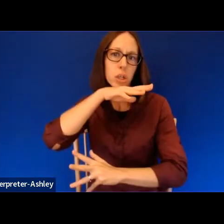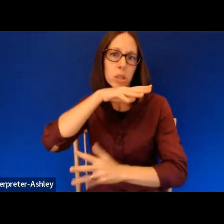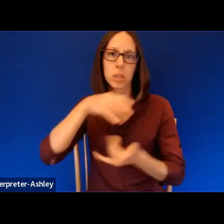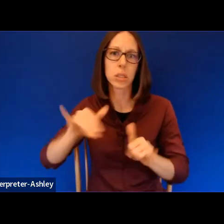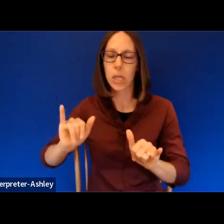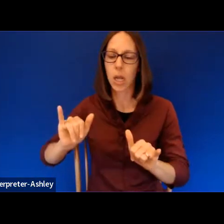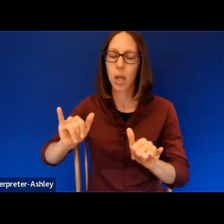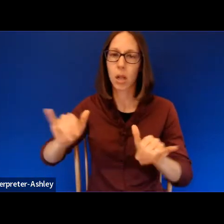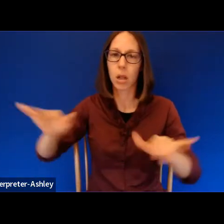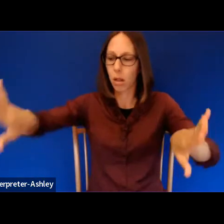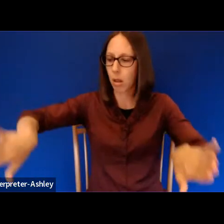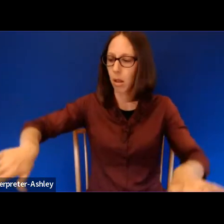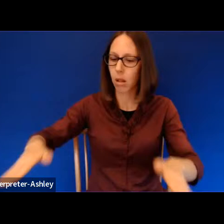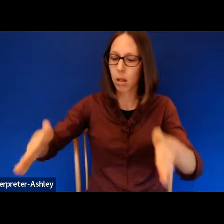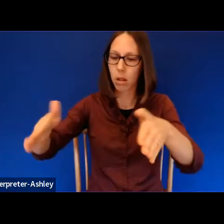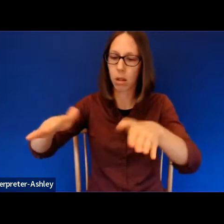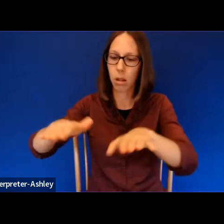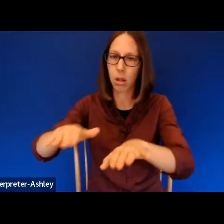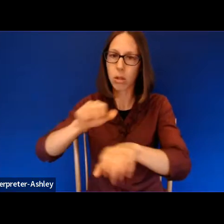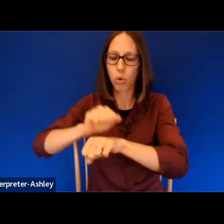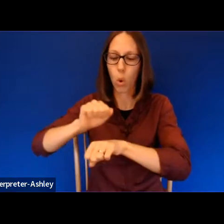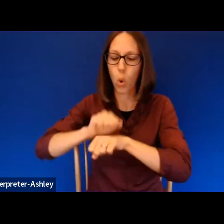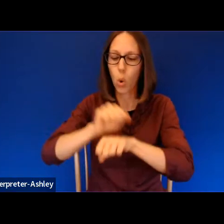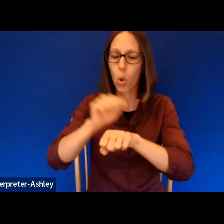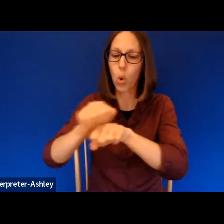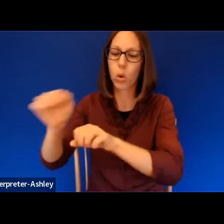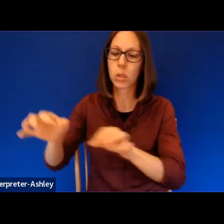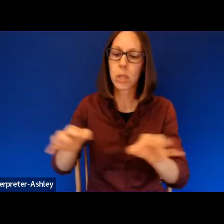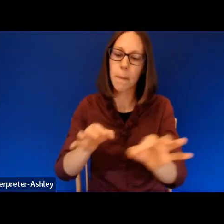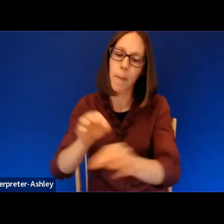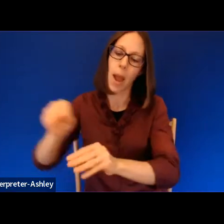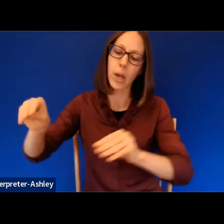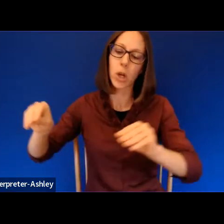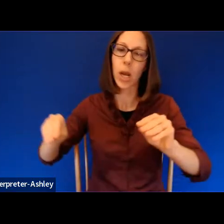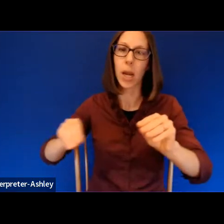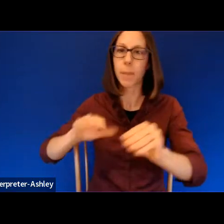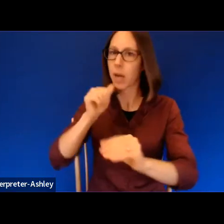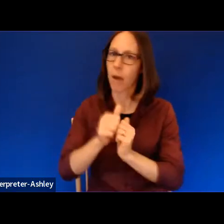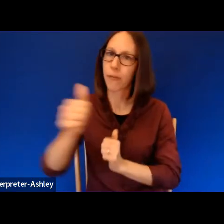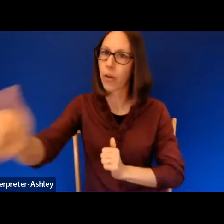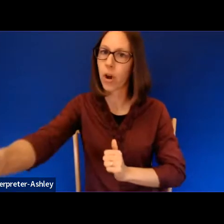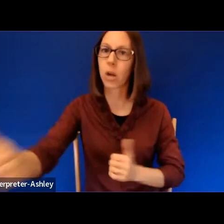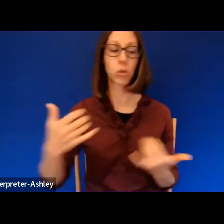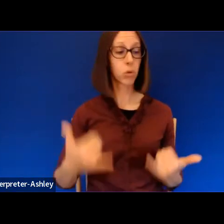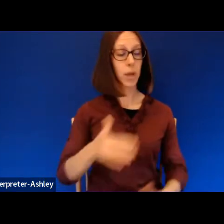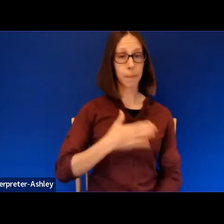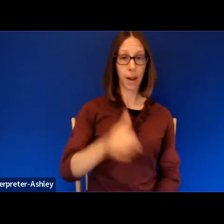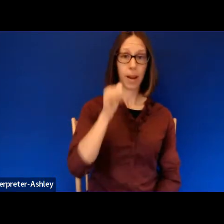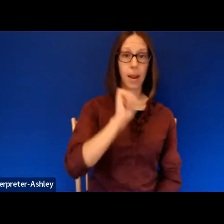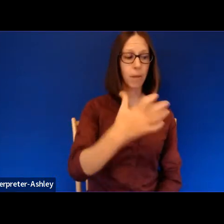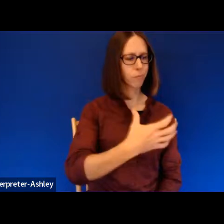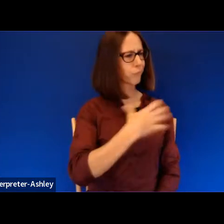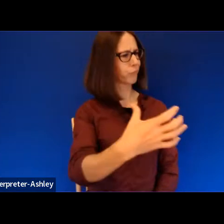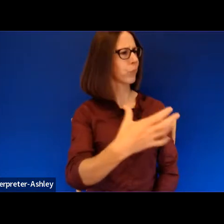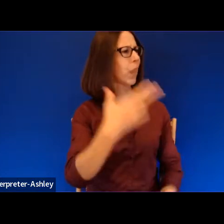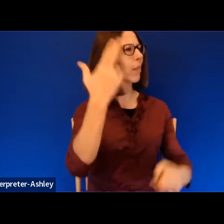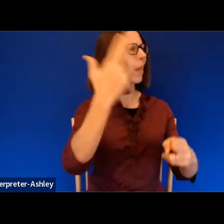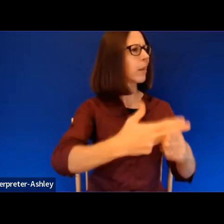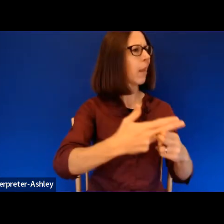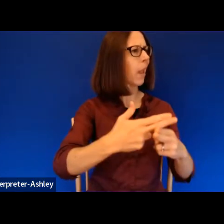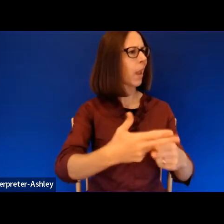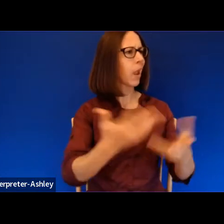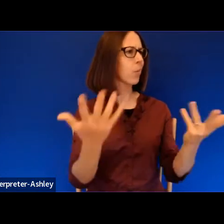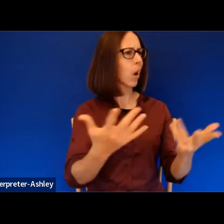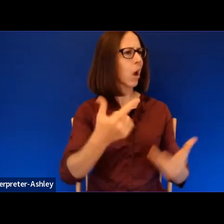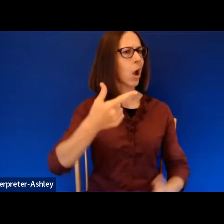stones that migrate, but never far. Today, my auntie complains the roads were named for grandnieces